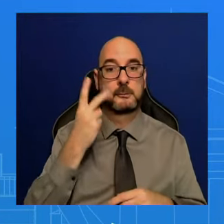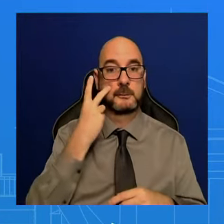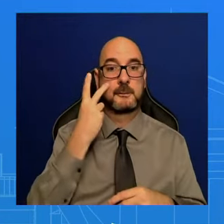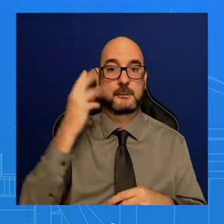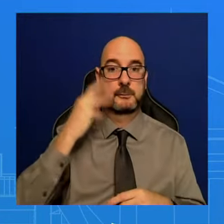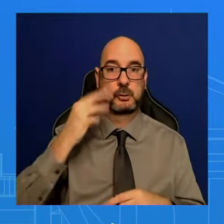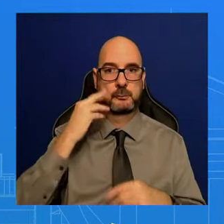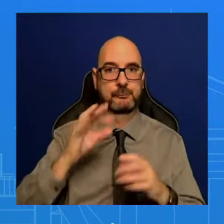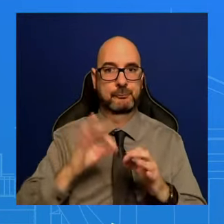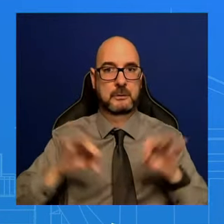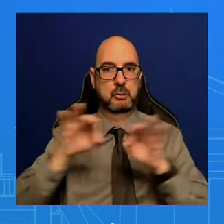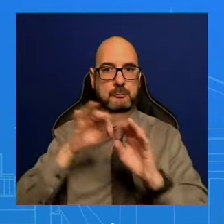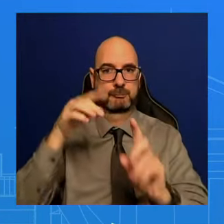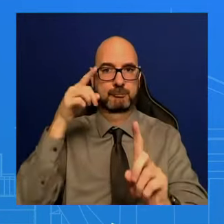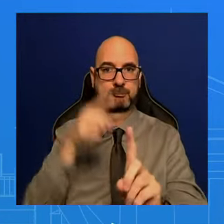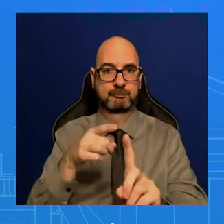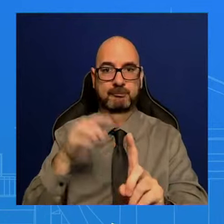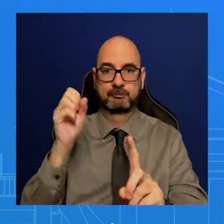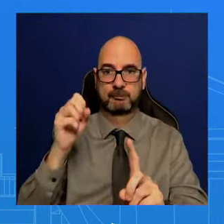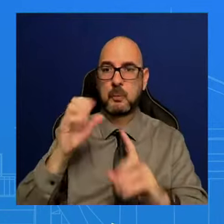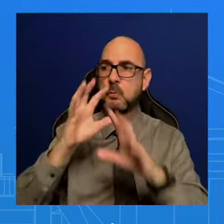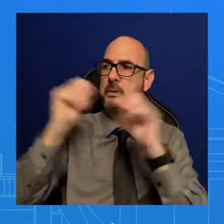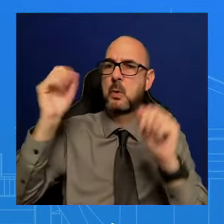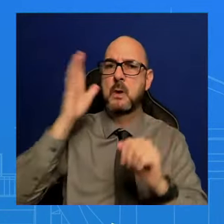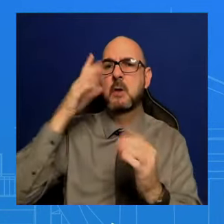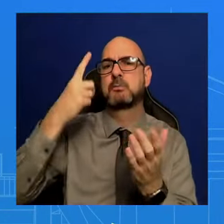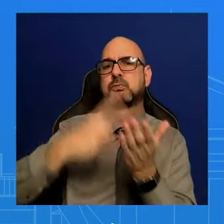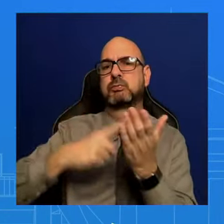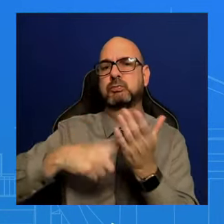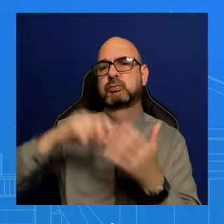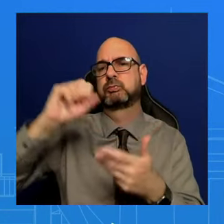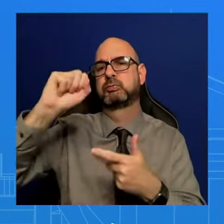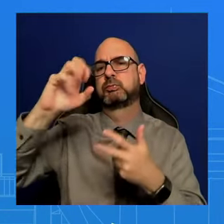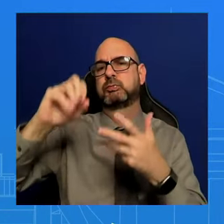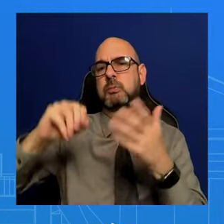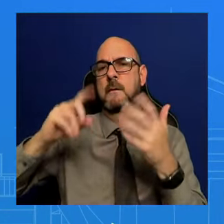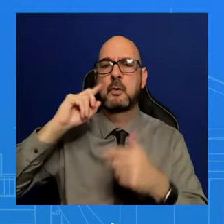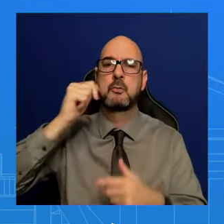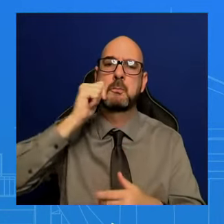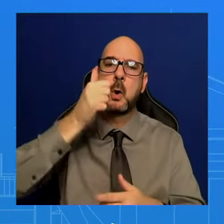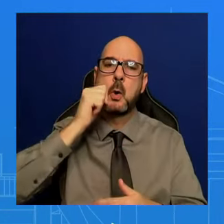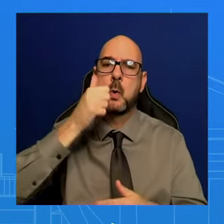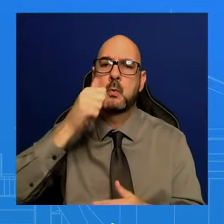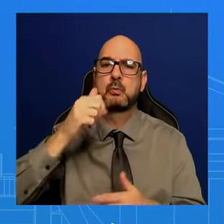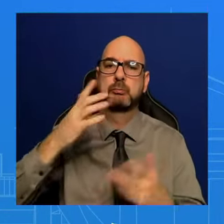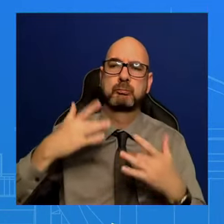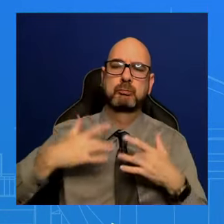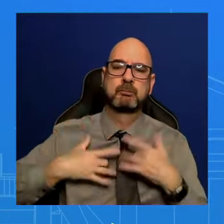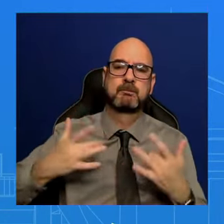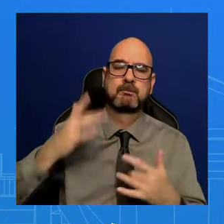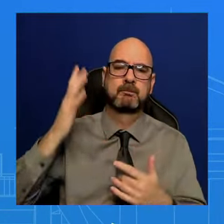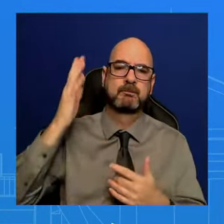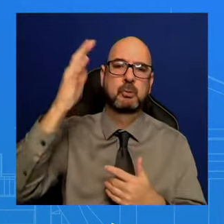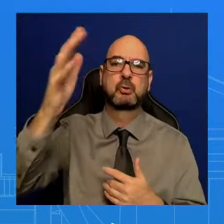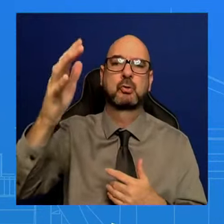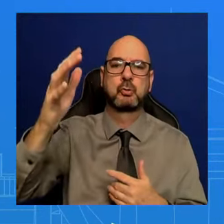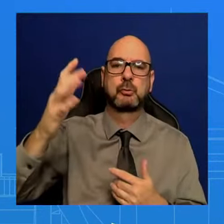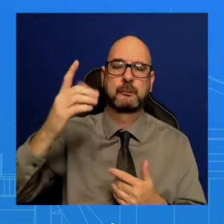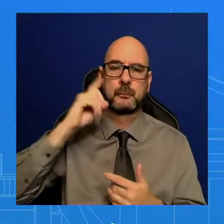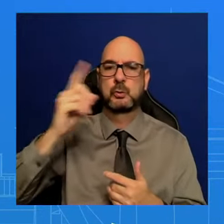more to his future, his vision, what he sees for this country tomorrow night. Just a quick question on